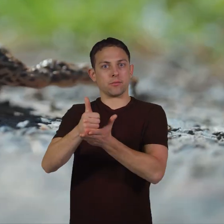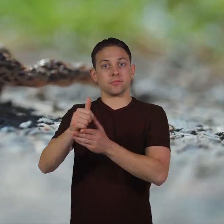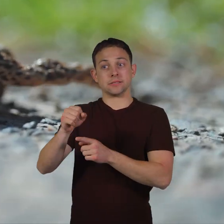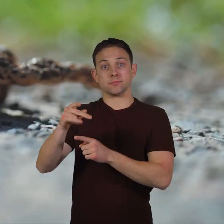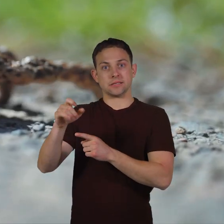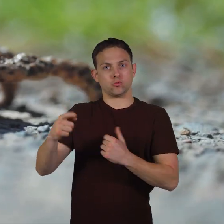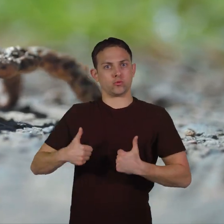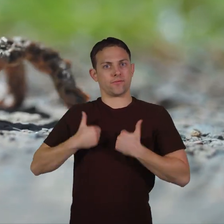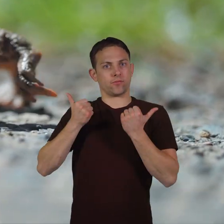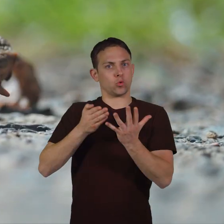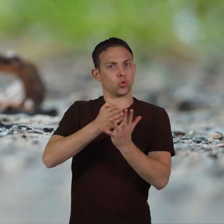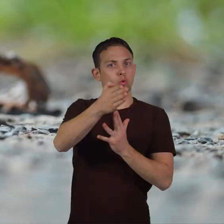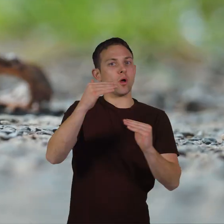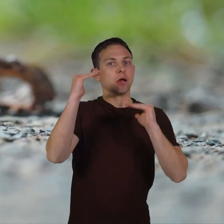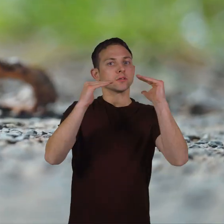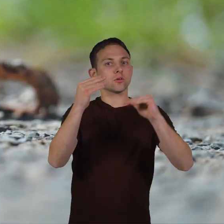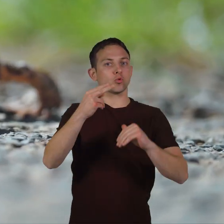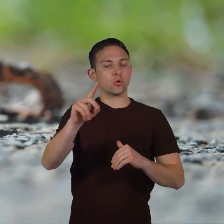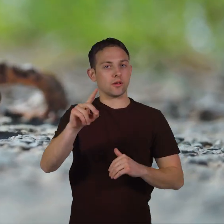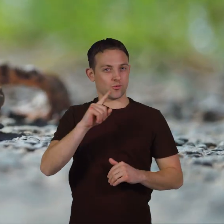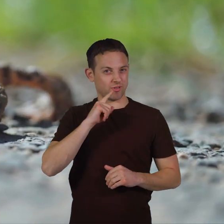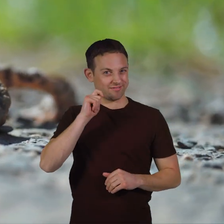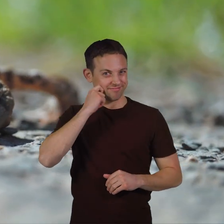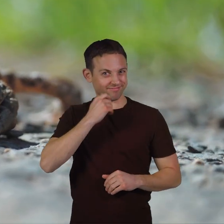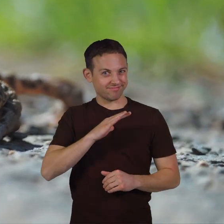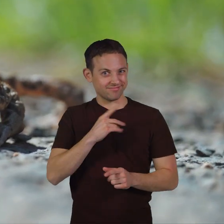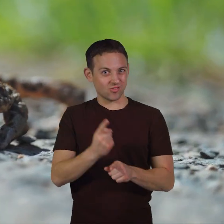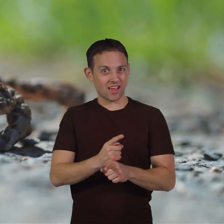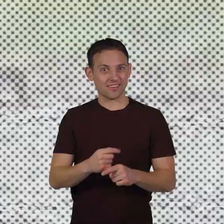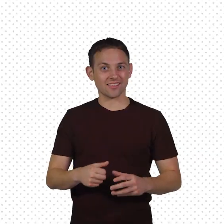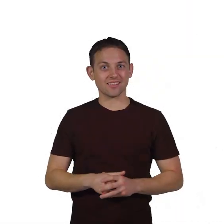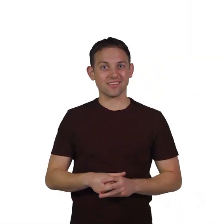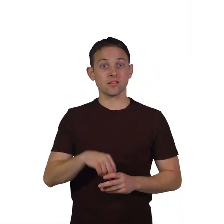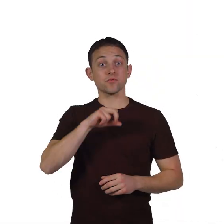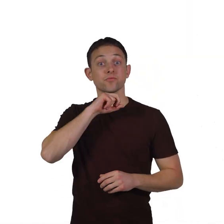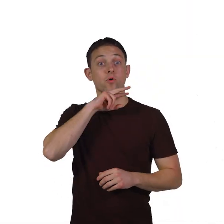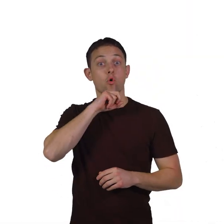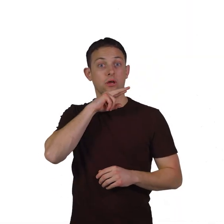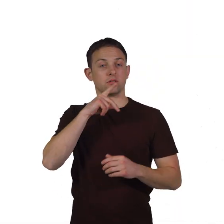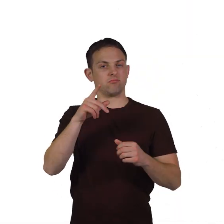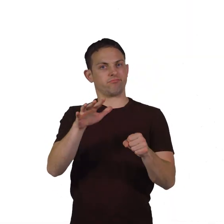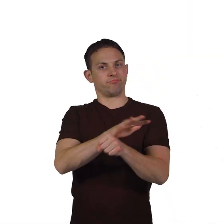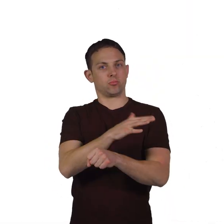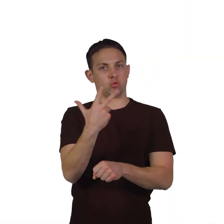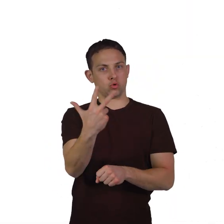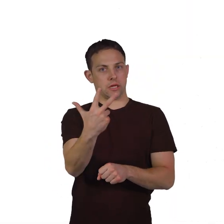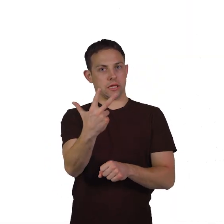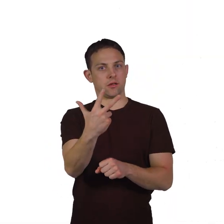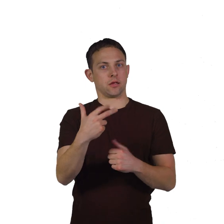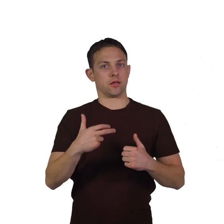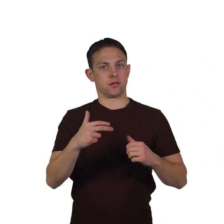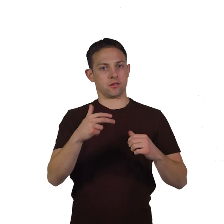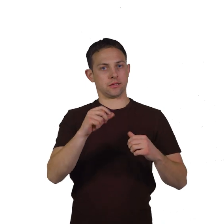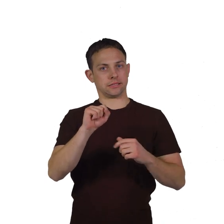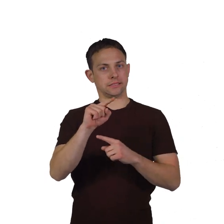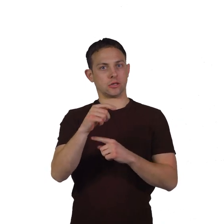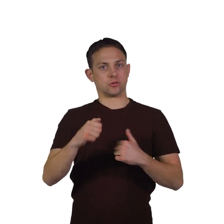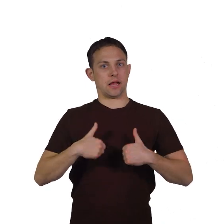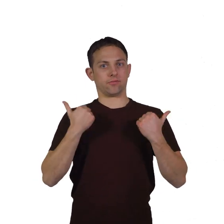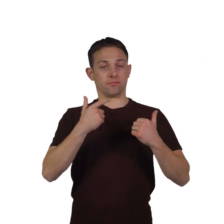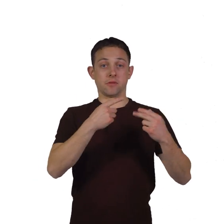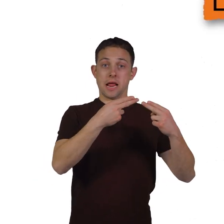species survive to adulthood pretty cool right frogs complete a three-stage life cycle